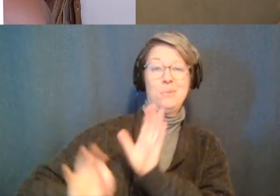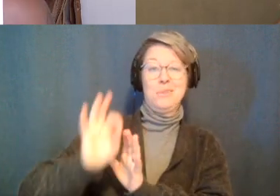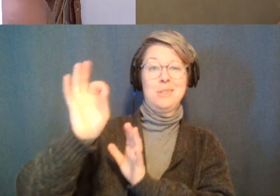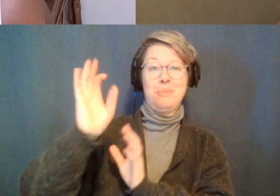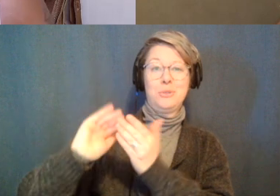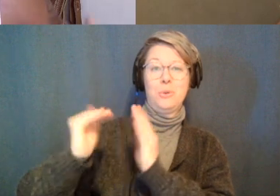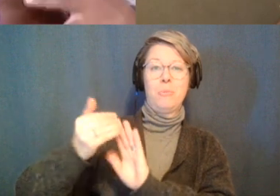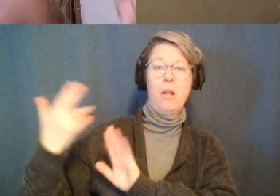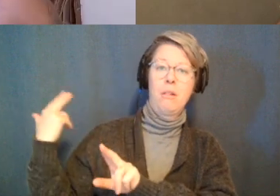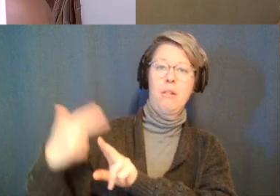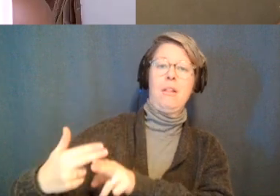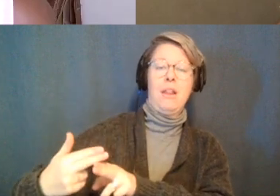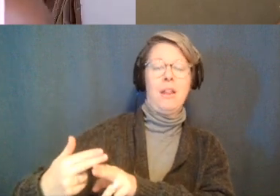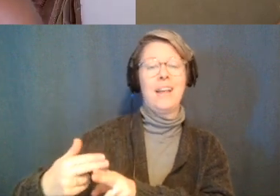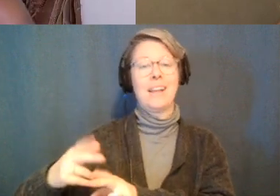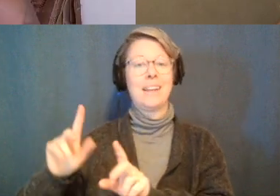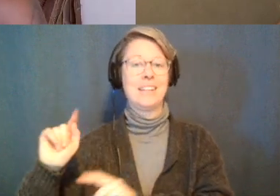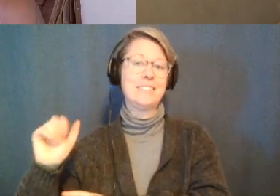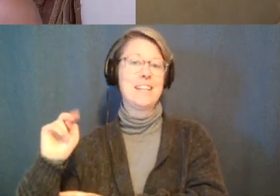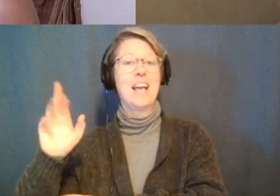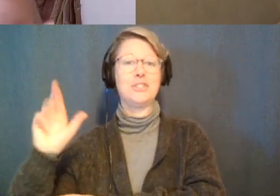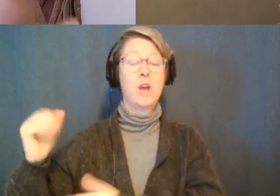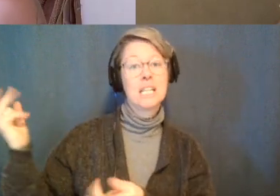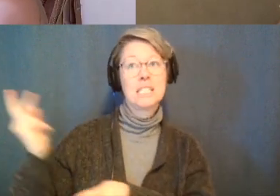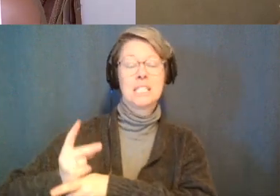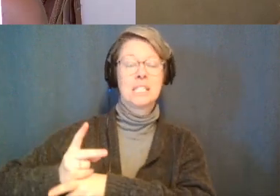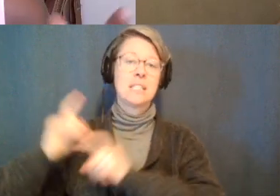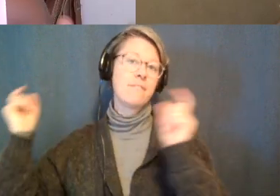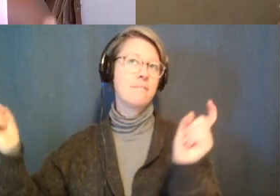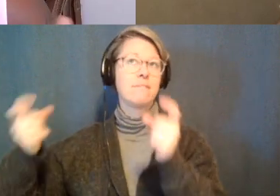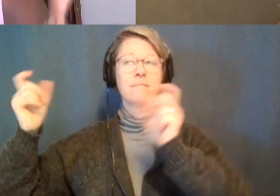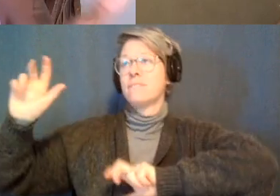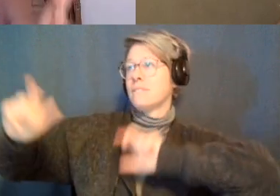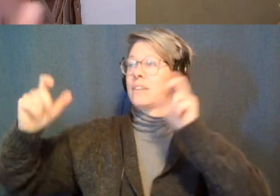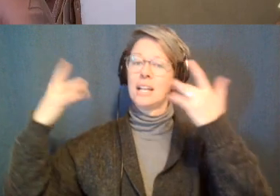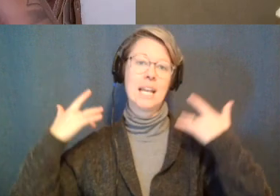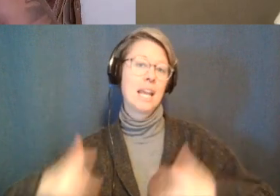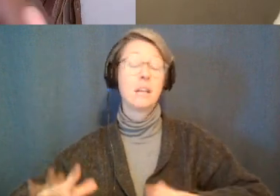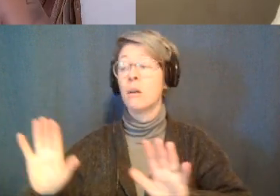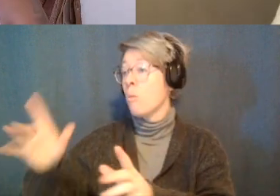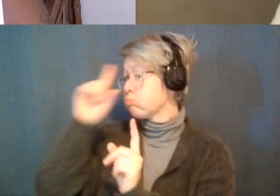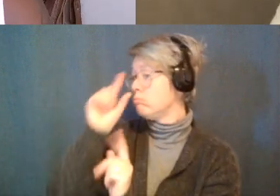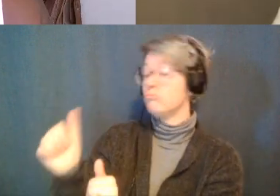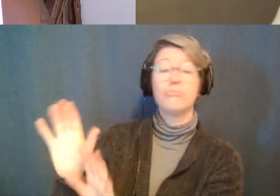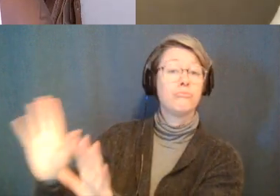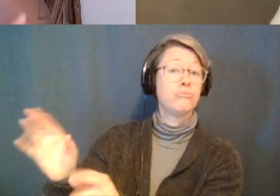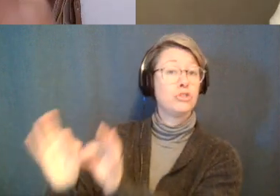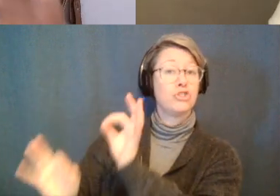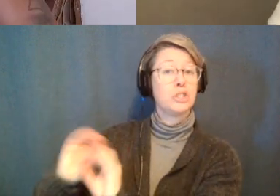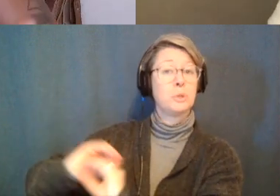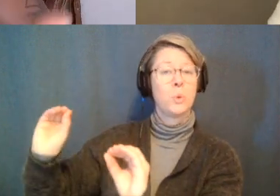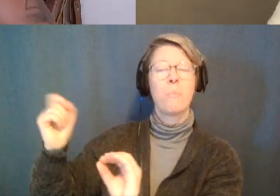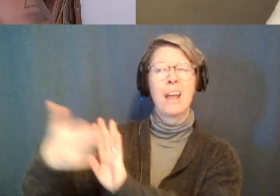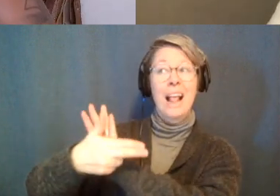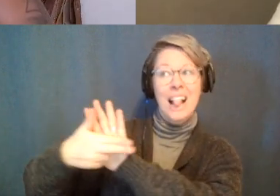it's like festival naked let's this is tantra oh it's like y'all can do your thing no judgment there but don't